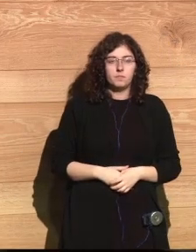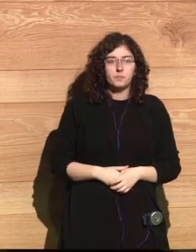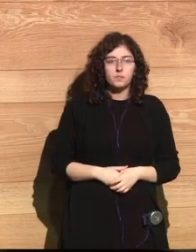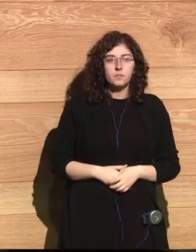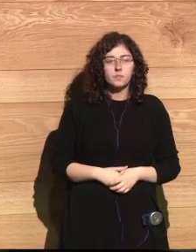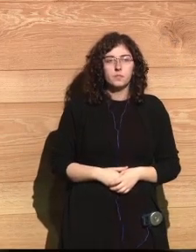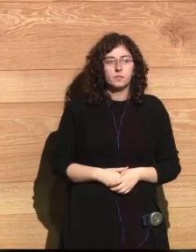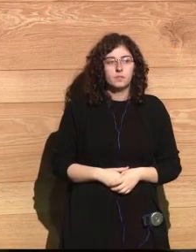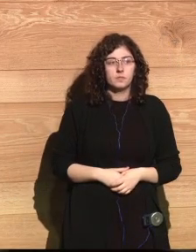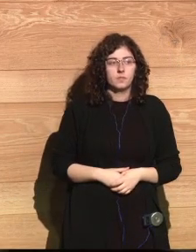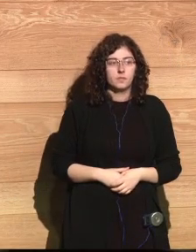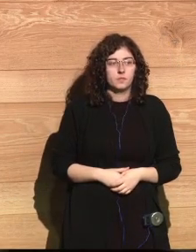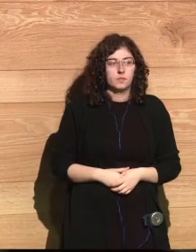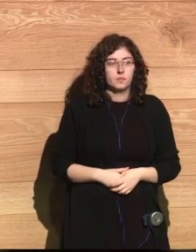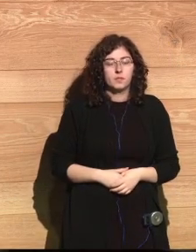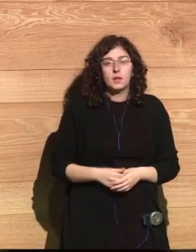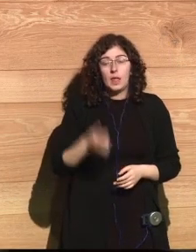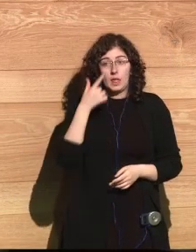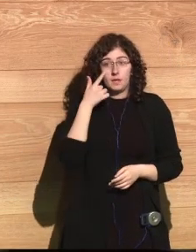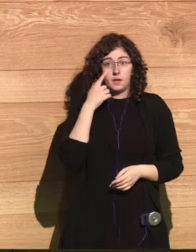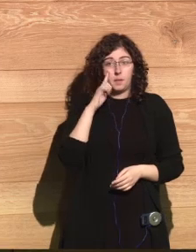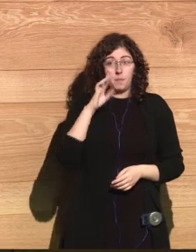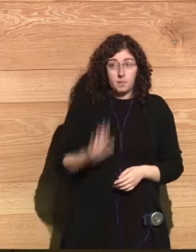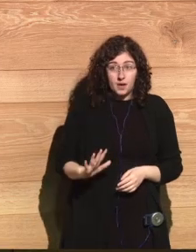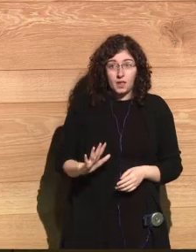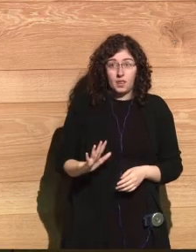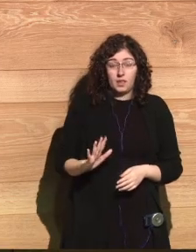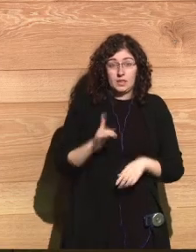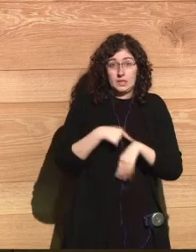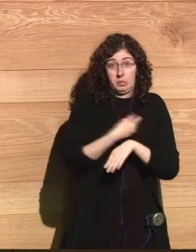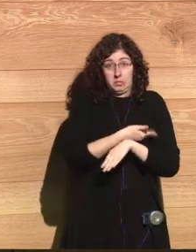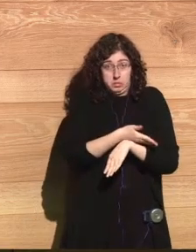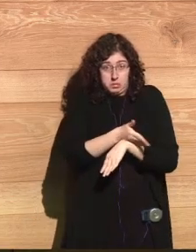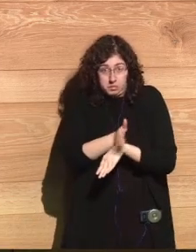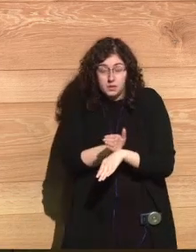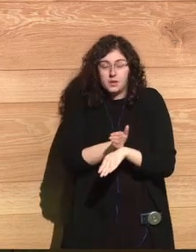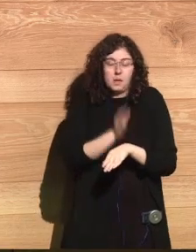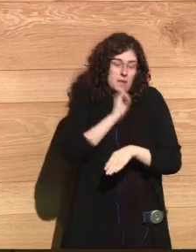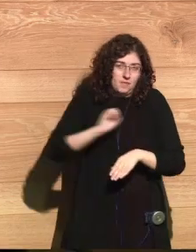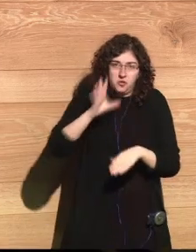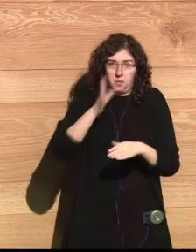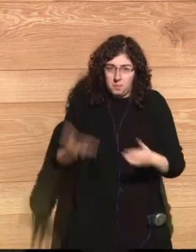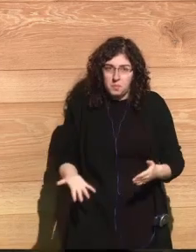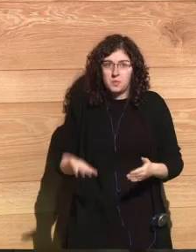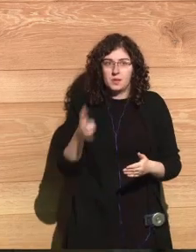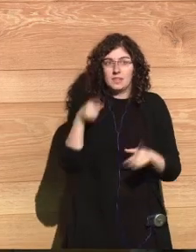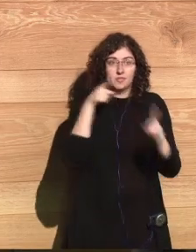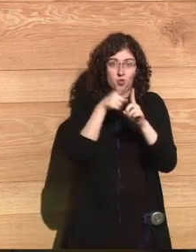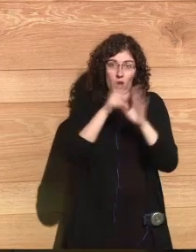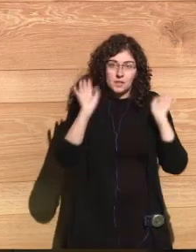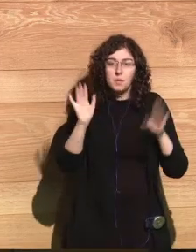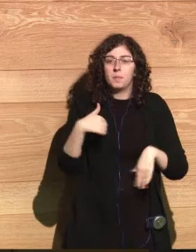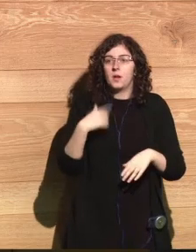Now, let's see, we've apparently overexceeded our time, which is great, because you were fantastic. But let's see if anybody has any